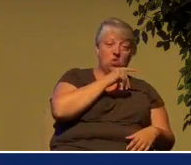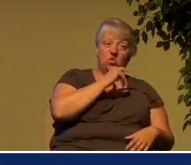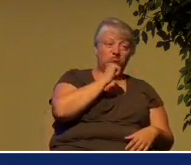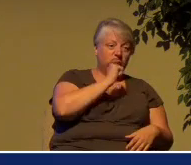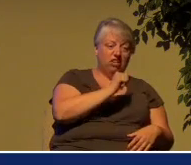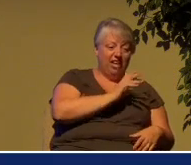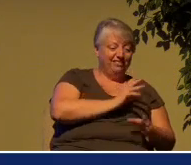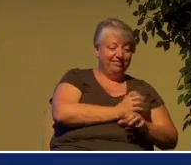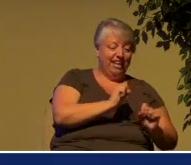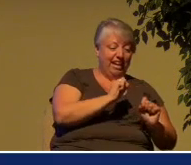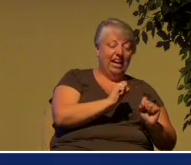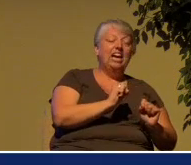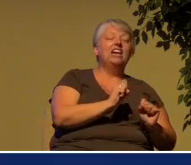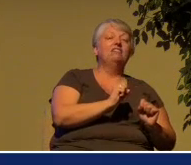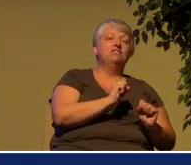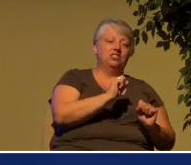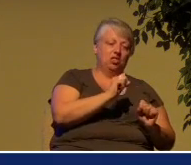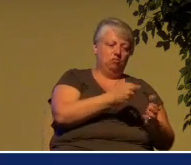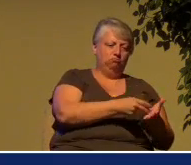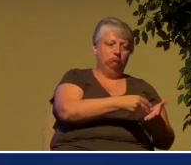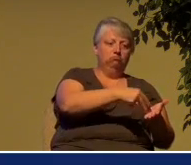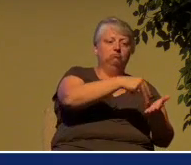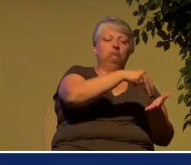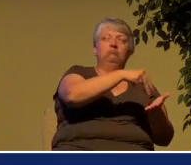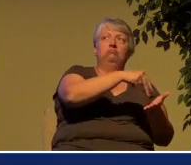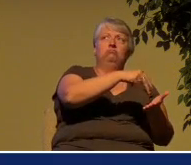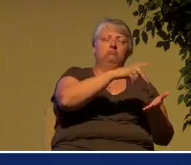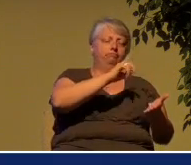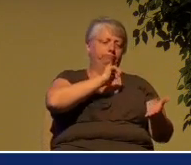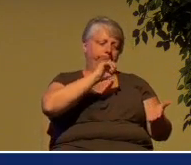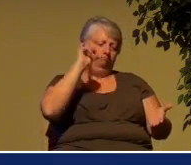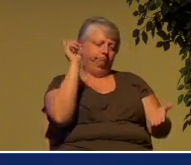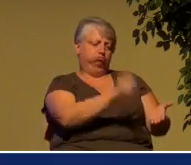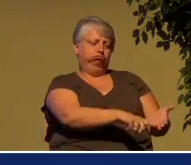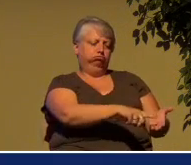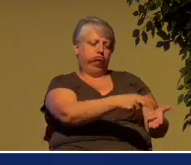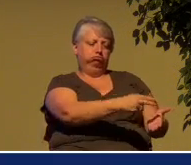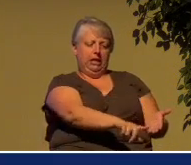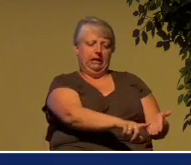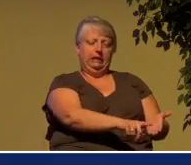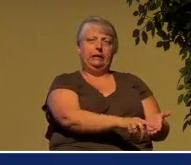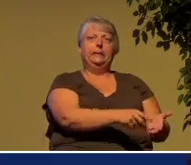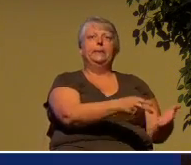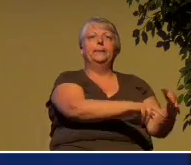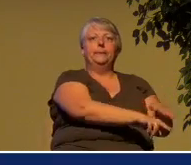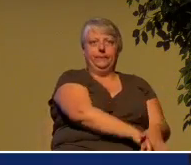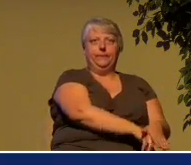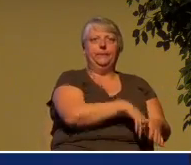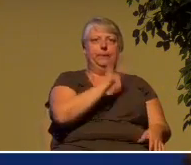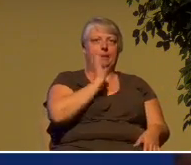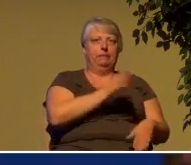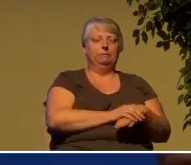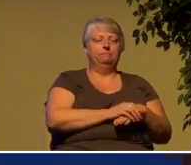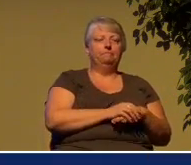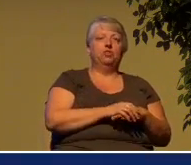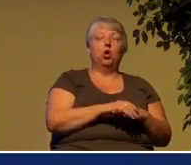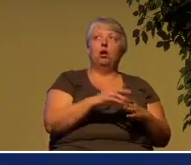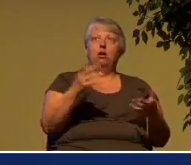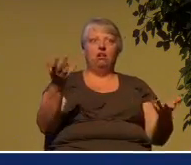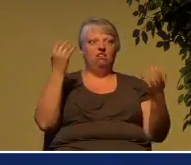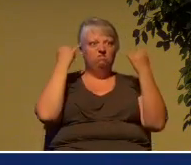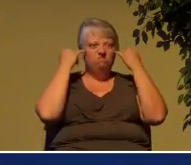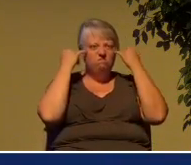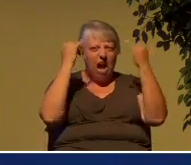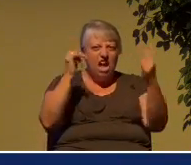when all who are in their graves will hear his voice and come out. Can you imagine what it's going to look